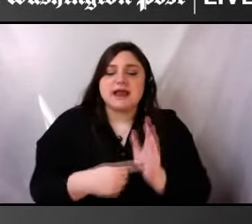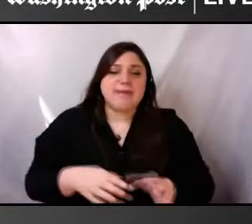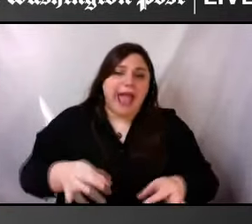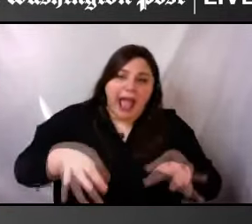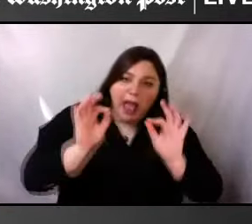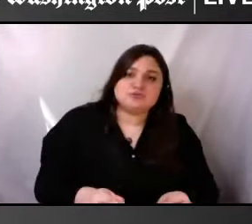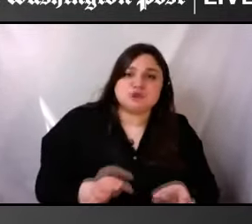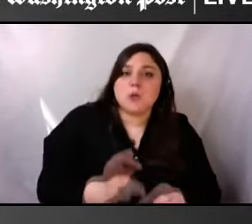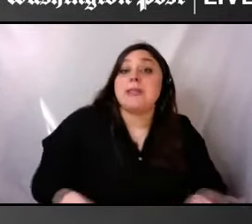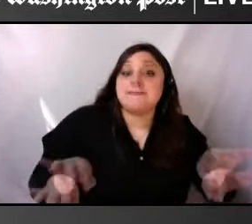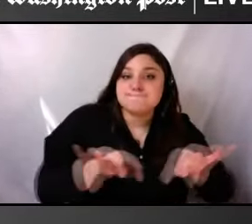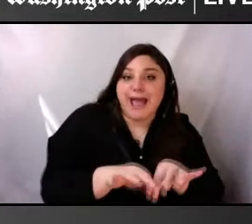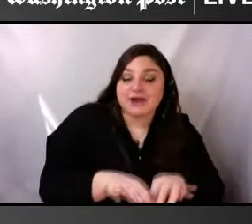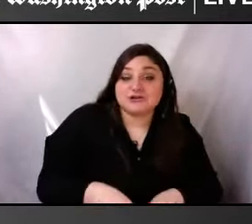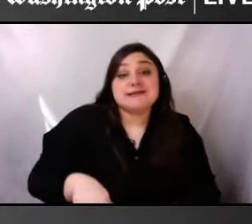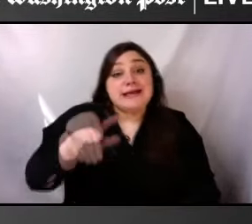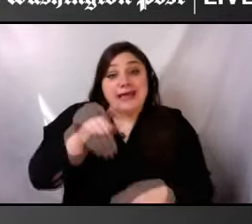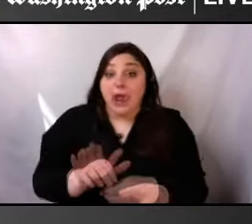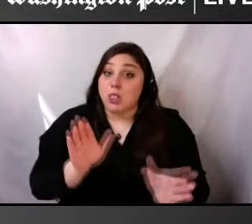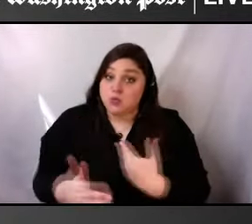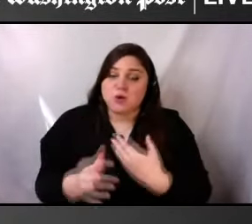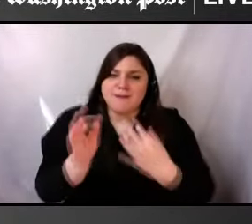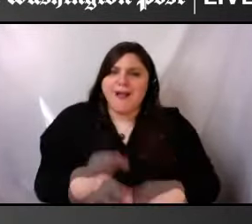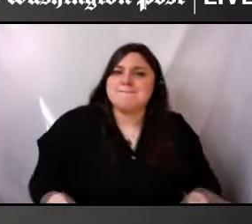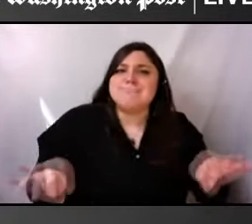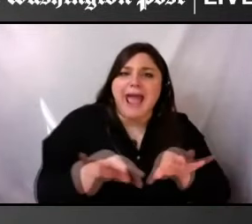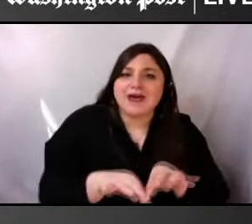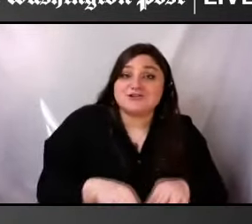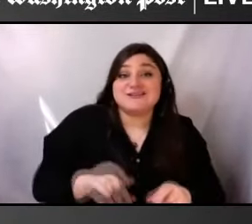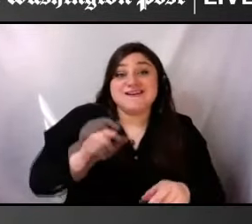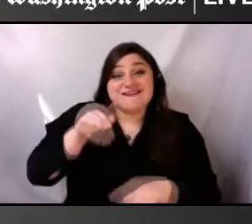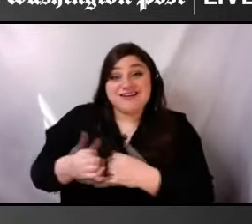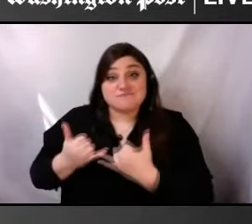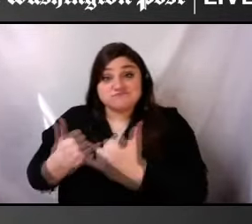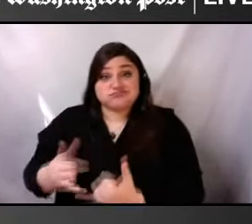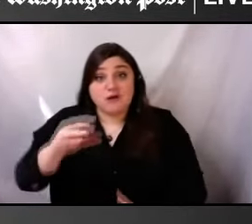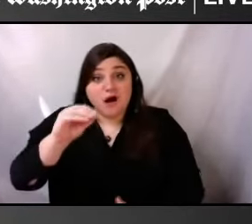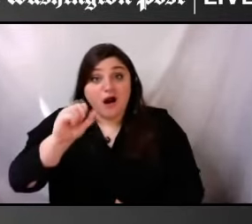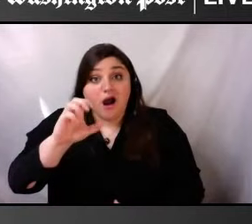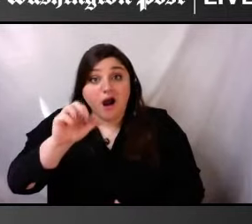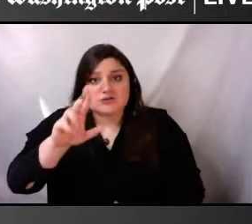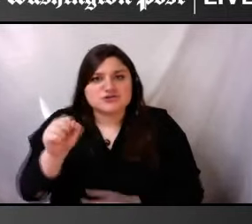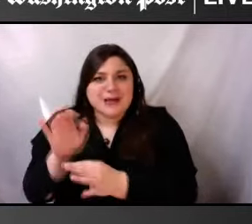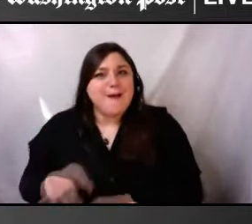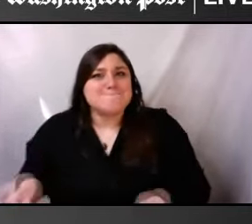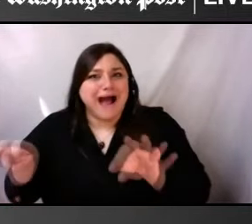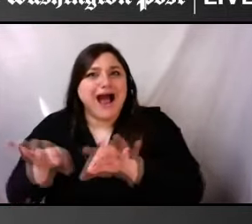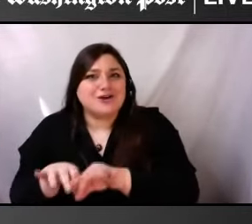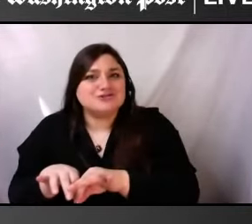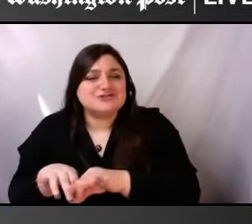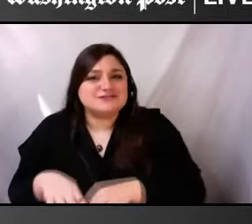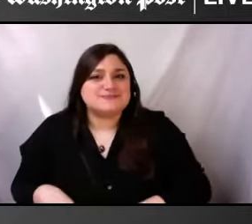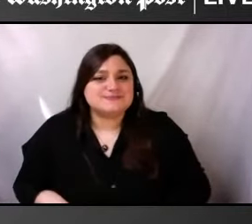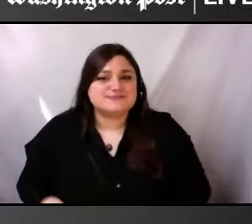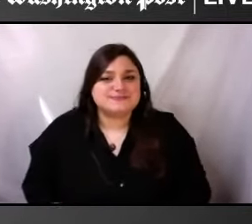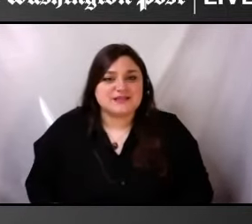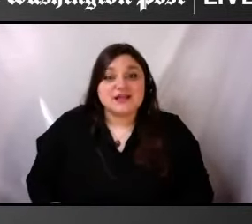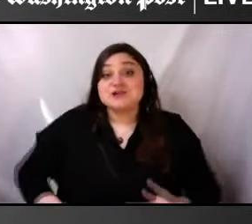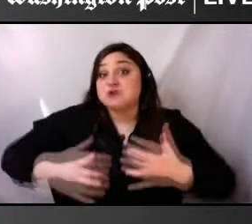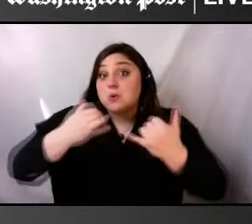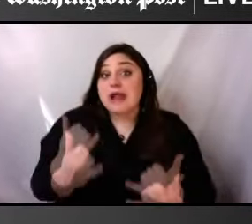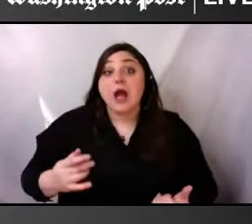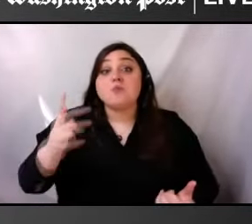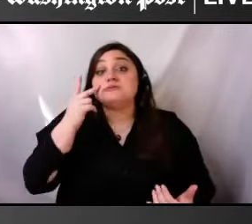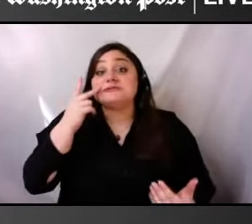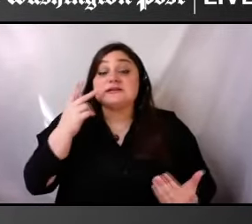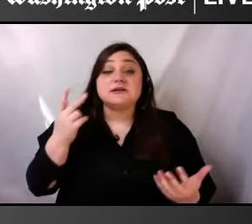at the Oscars totally matters, um, and yet, uh, it's, it's what we'll see happens next year that really is